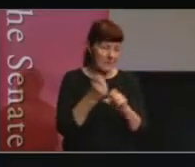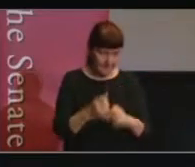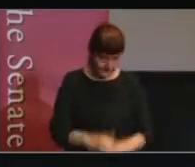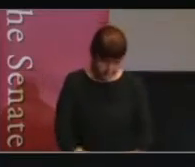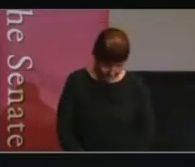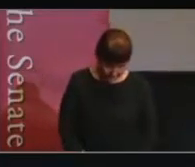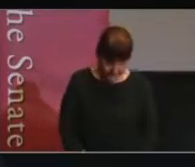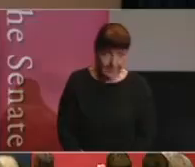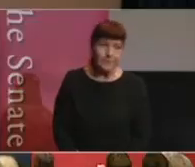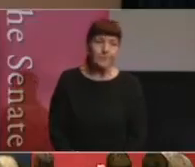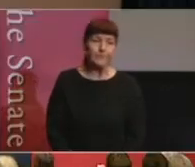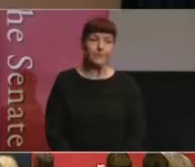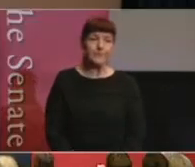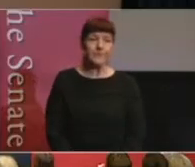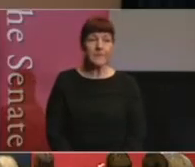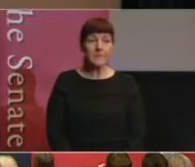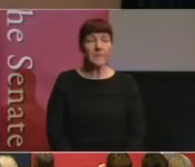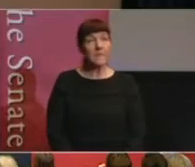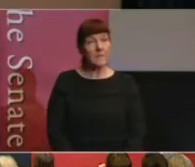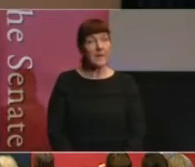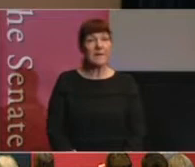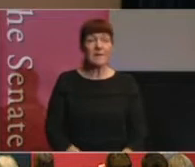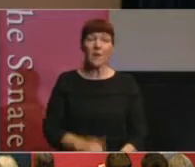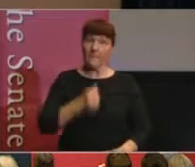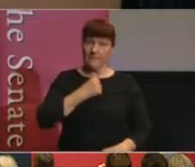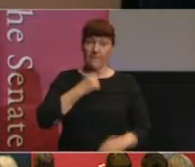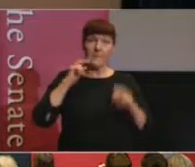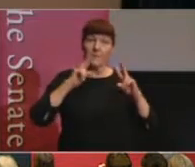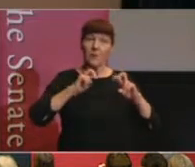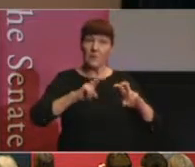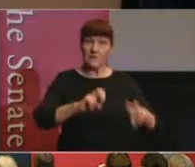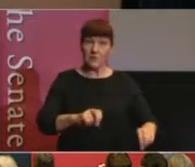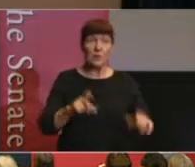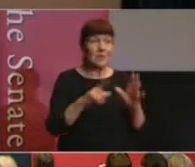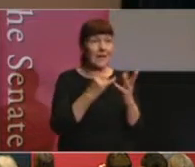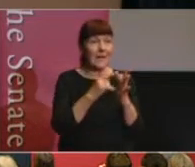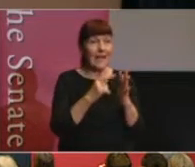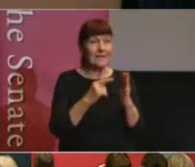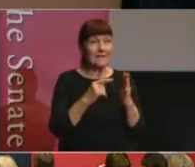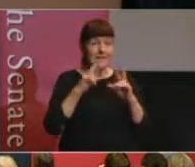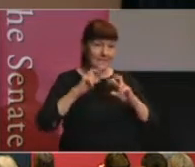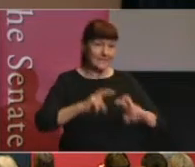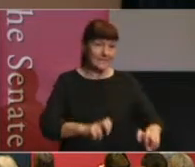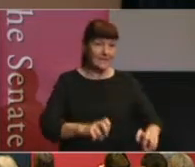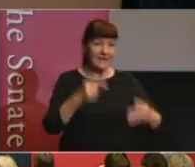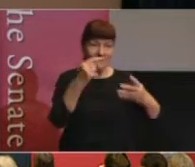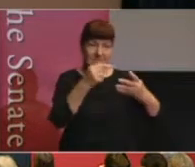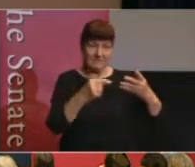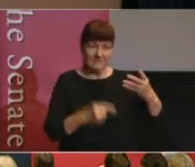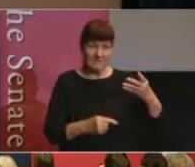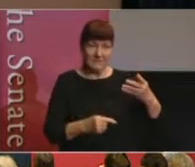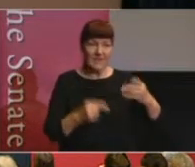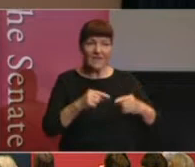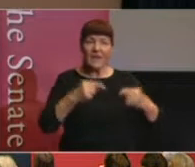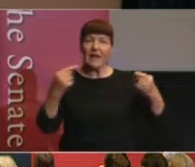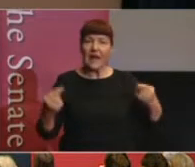So, the case studies from my research are on the slide here. The counter-terrorism case